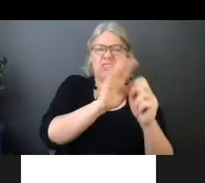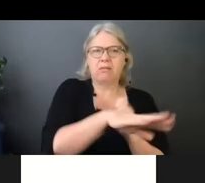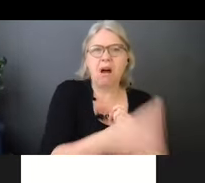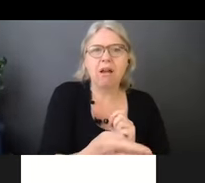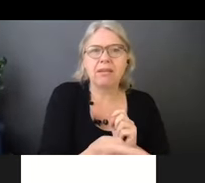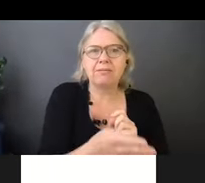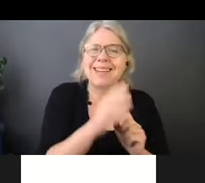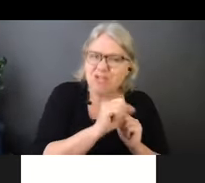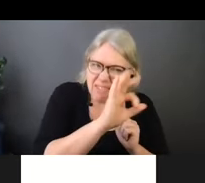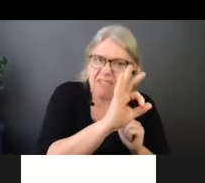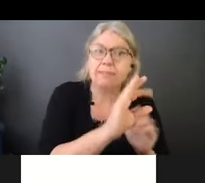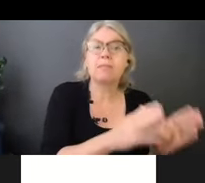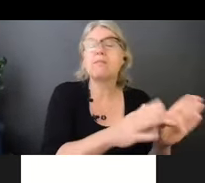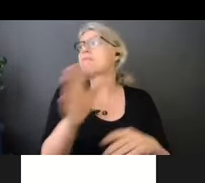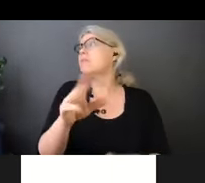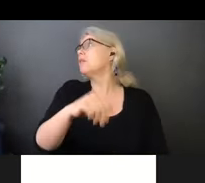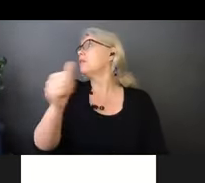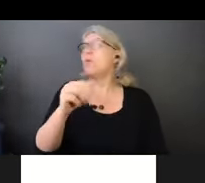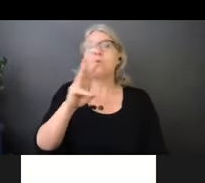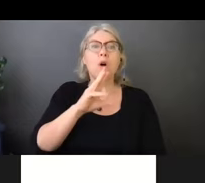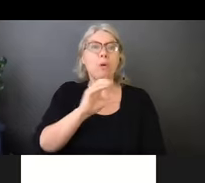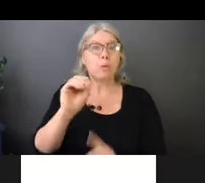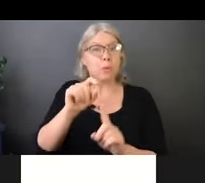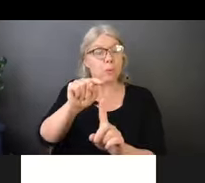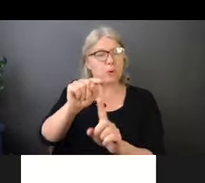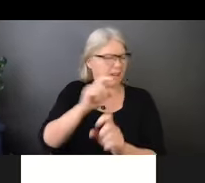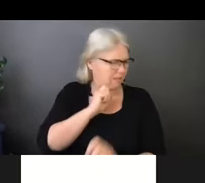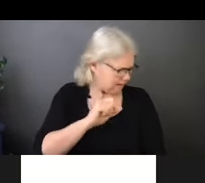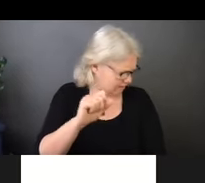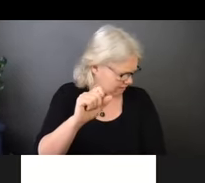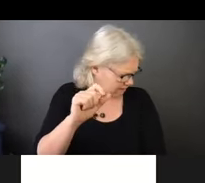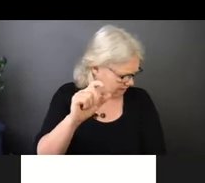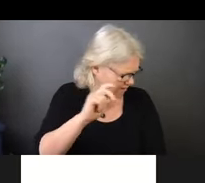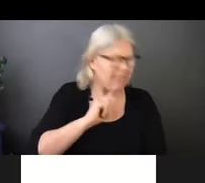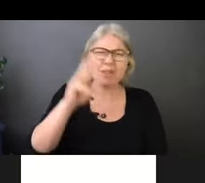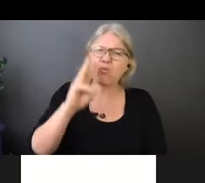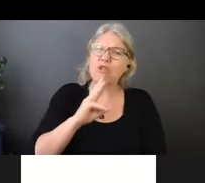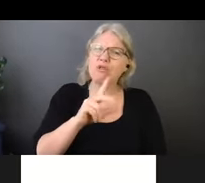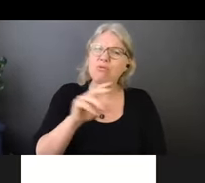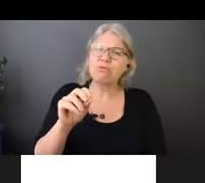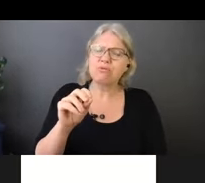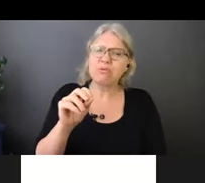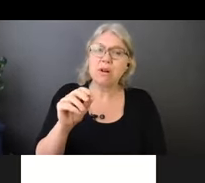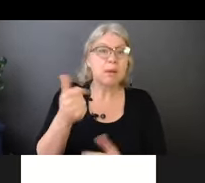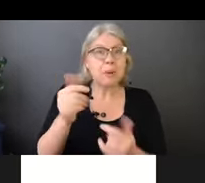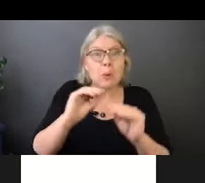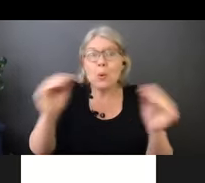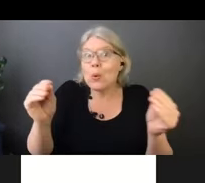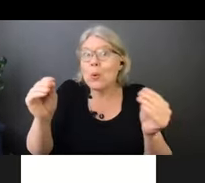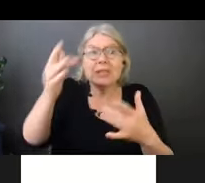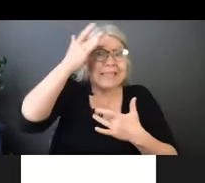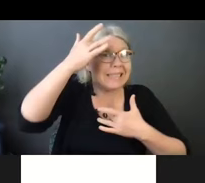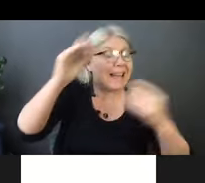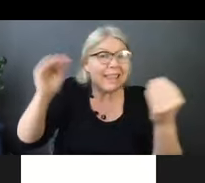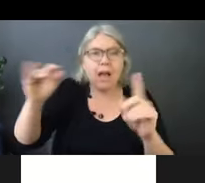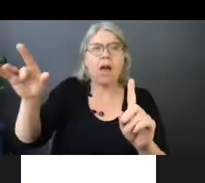had recently a gentleman in Waterloo who was 30, I think it was in Waterloo, I may be wrong, again, with no comorbidities, and he died